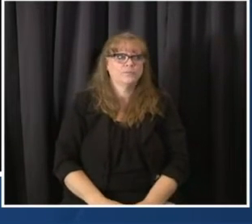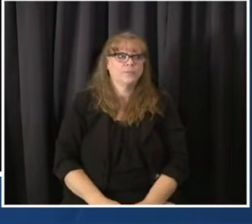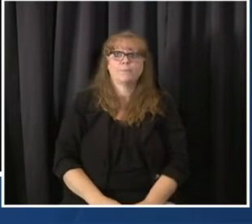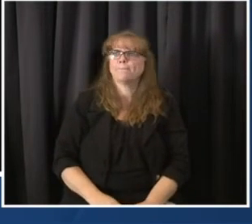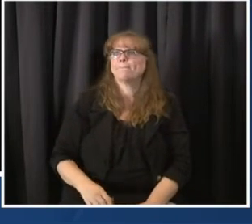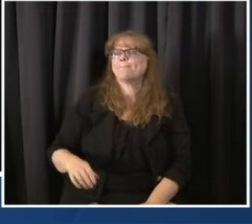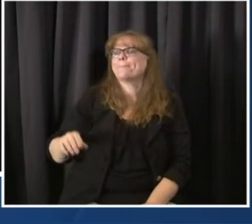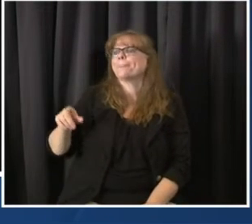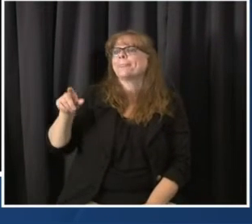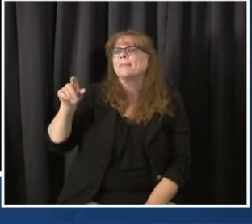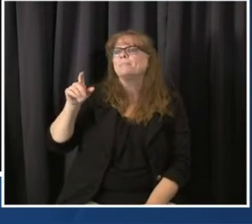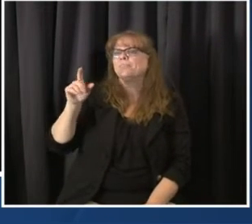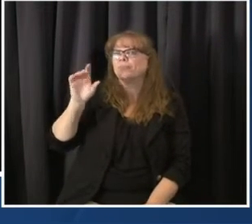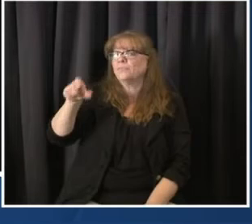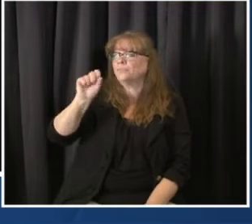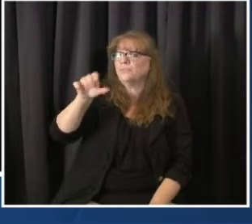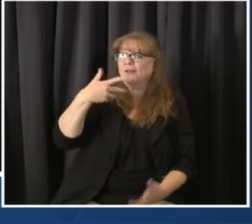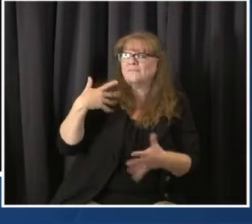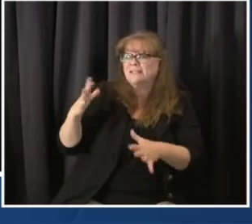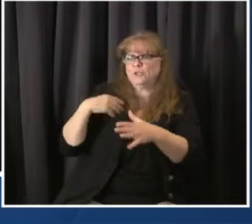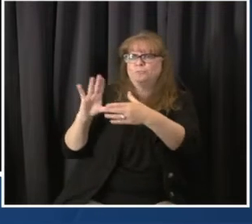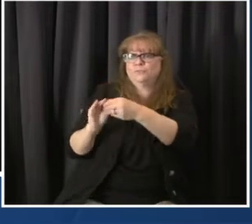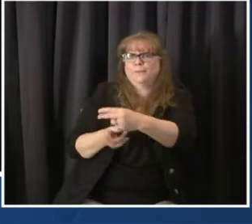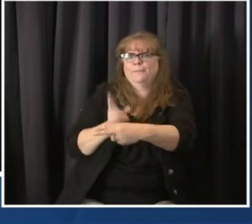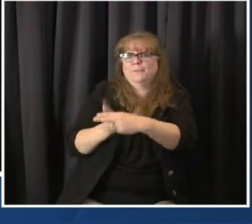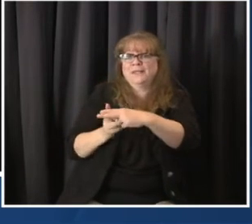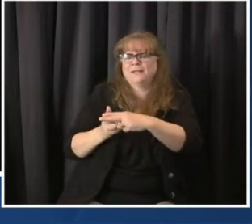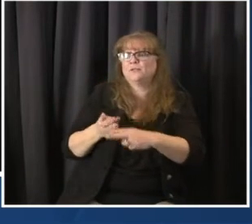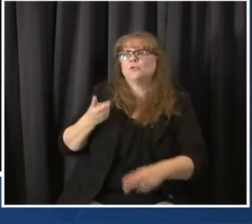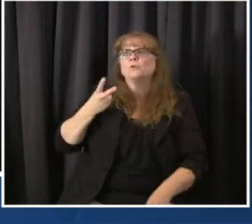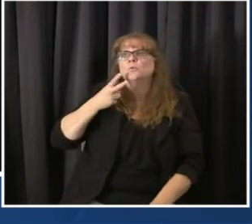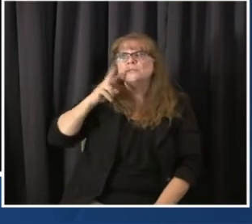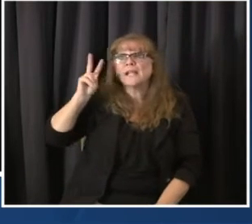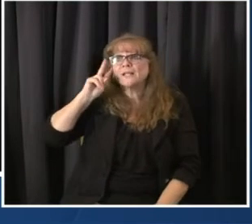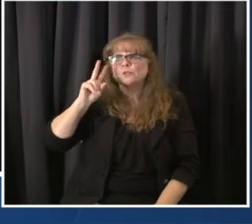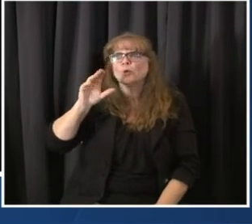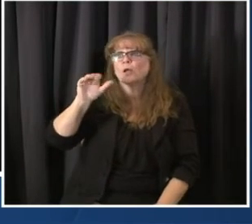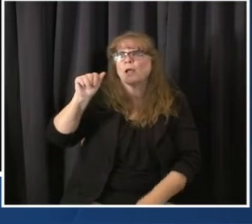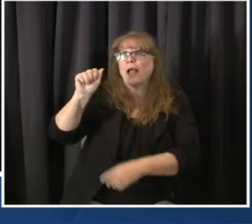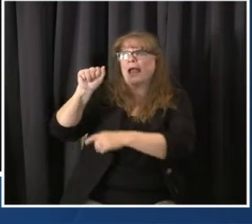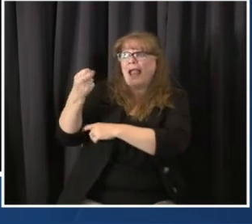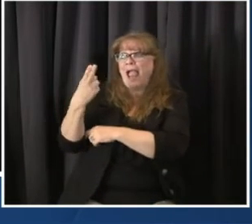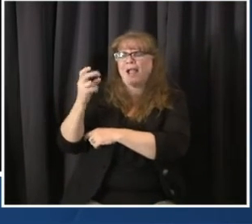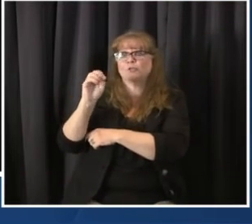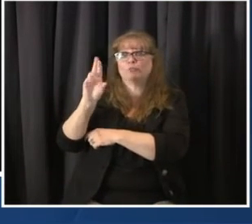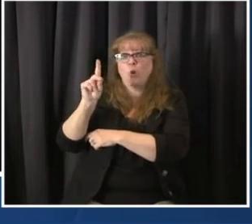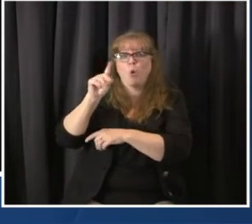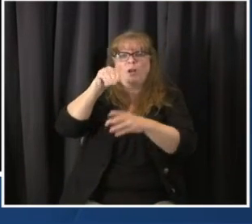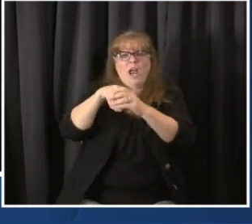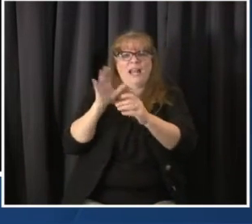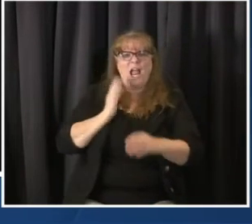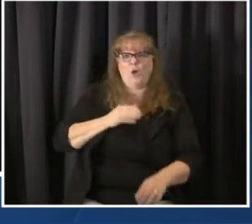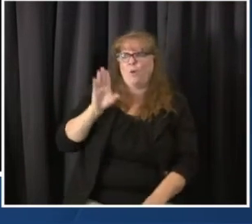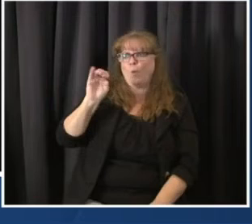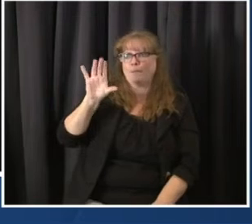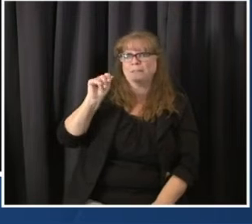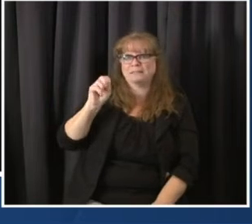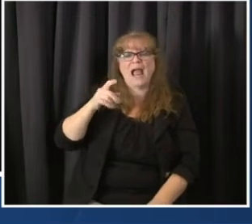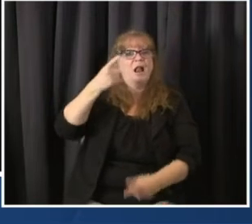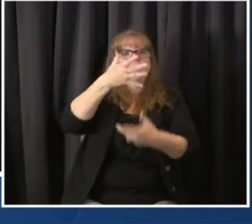should be more information on there. We rapidly want to make more information public. Because this is being built as we go,